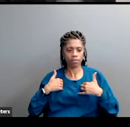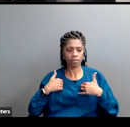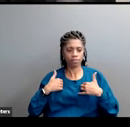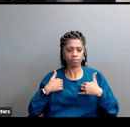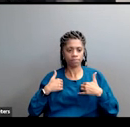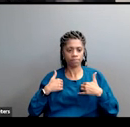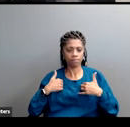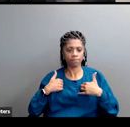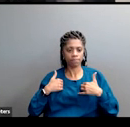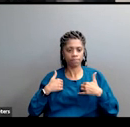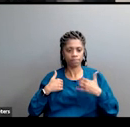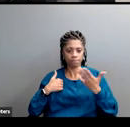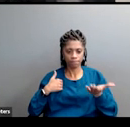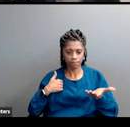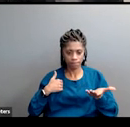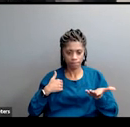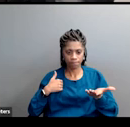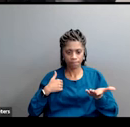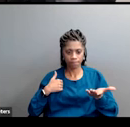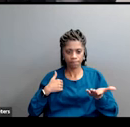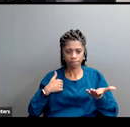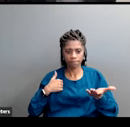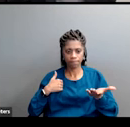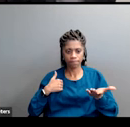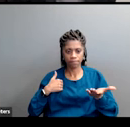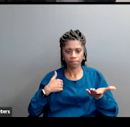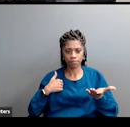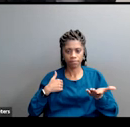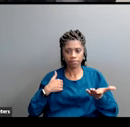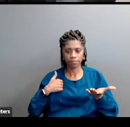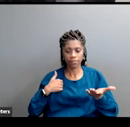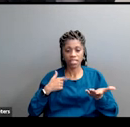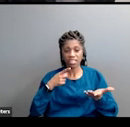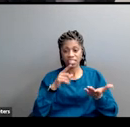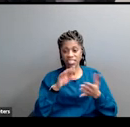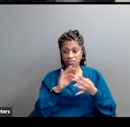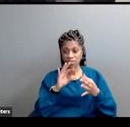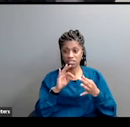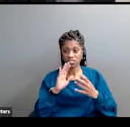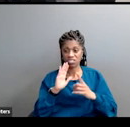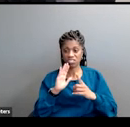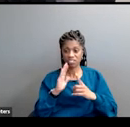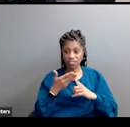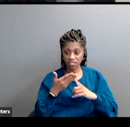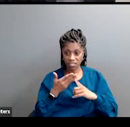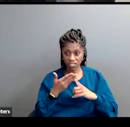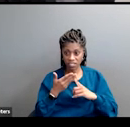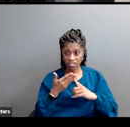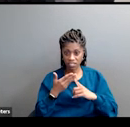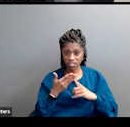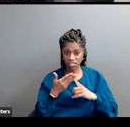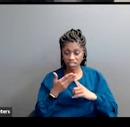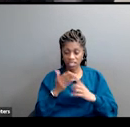Persuadable voters, all races. This message is more convincing than the dog whistle fear message that you listened to